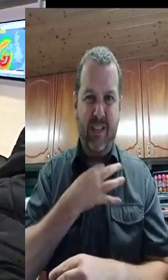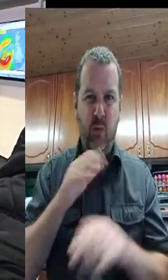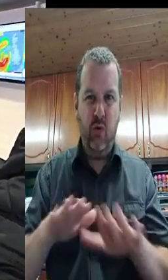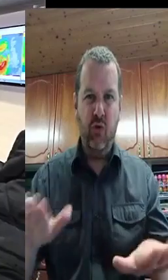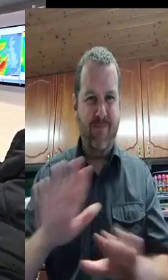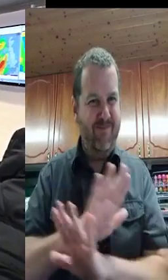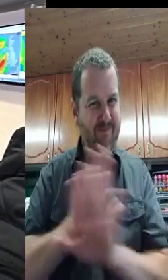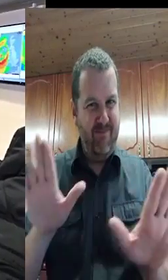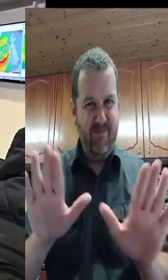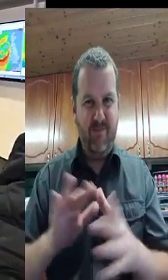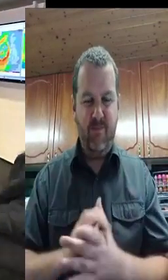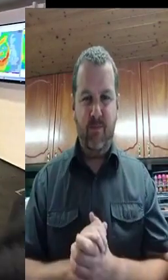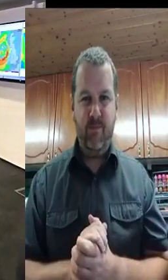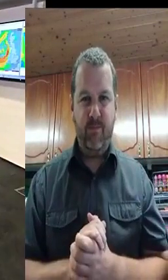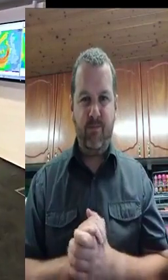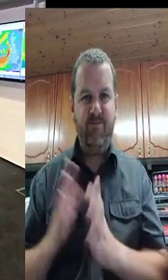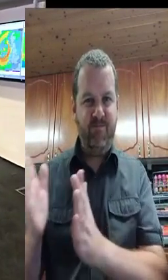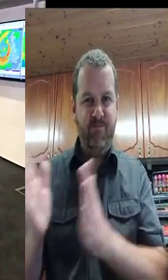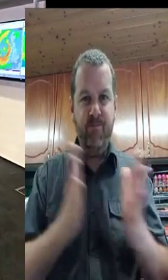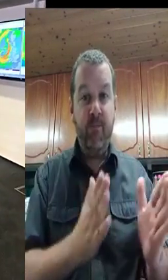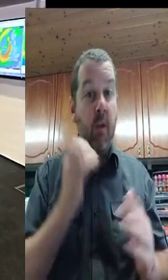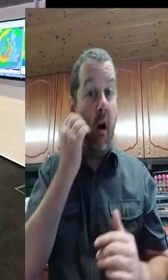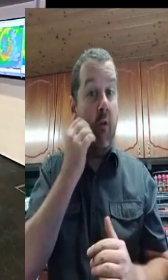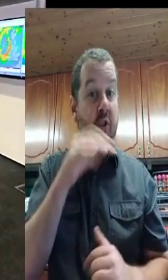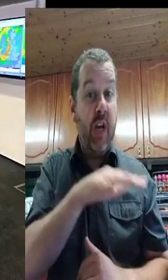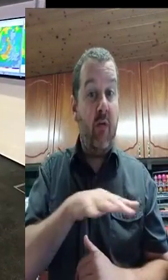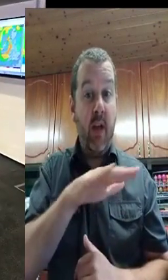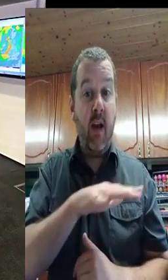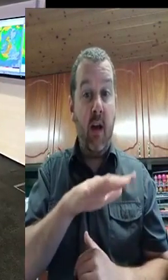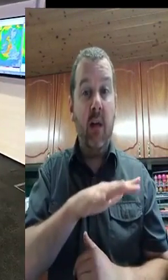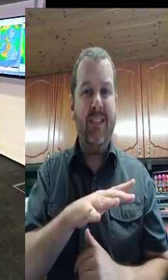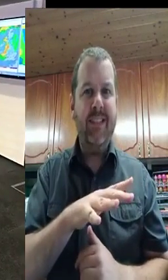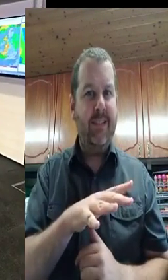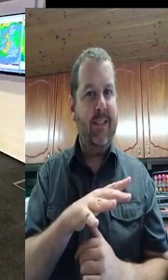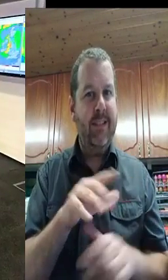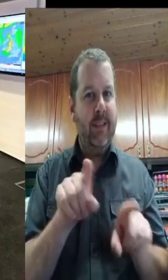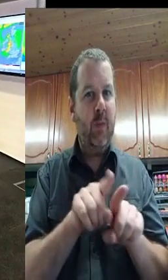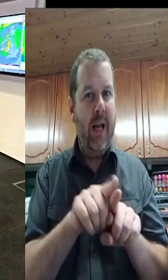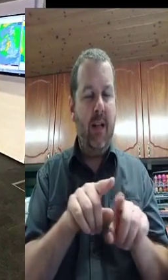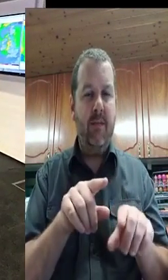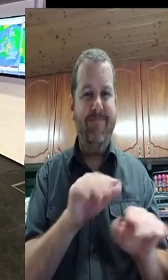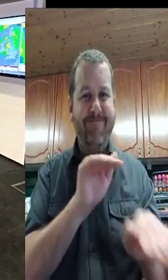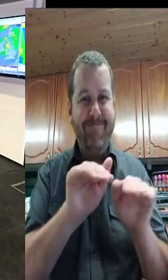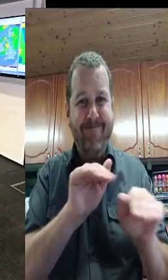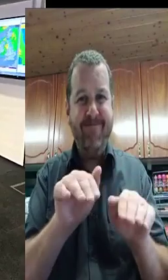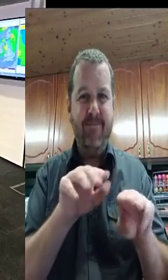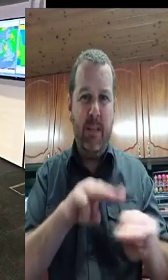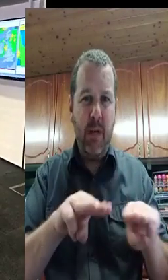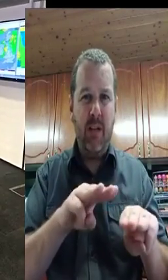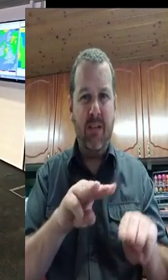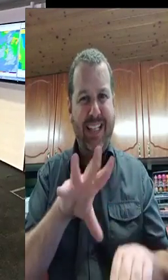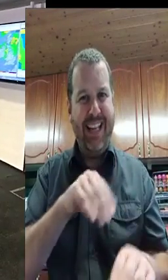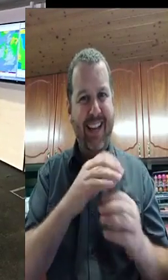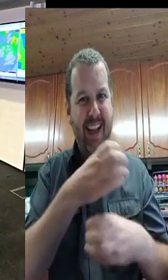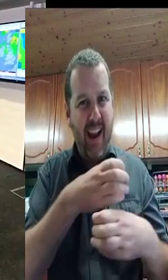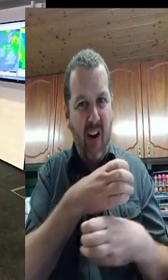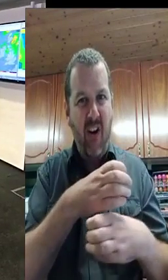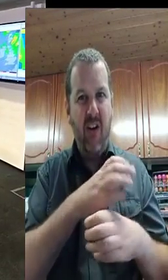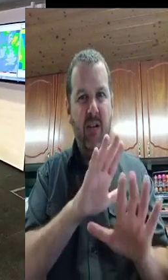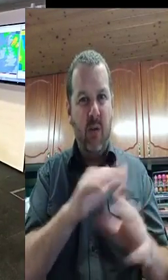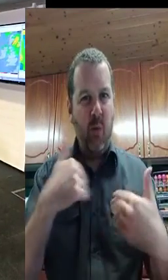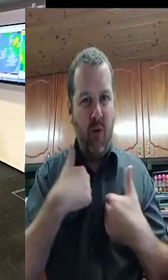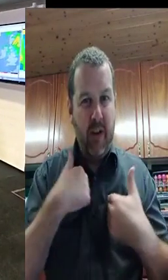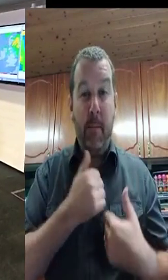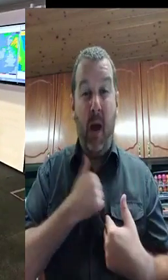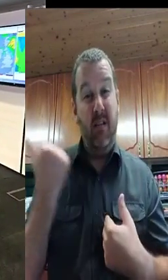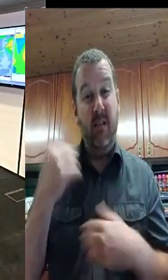issues and things that we want to heed. First of all, perhaps what I will do now is call Evelyn Cusick from MetAaron to give us an update on the